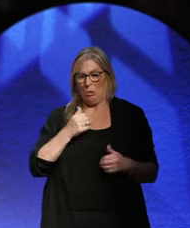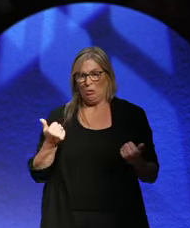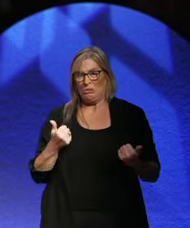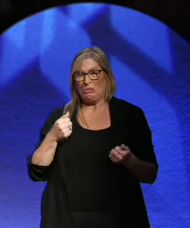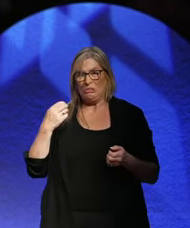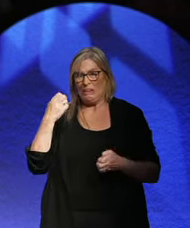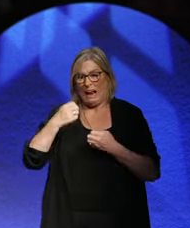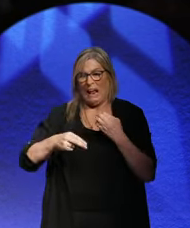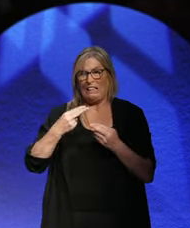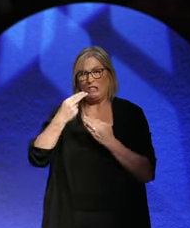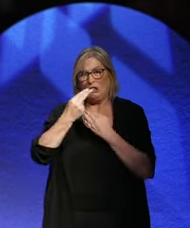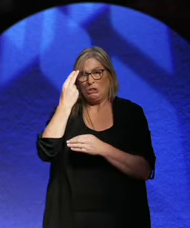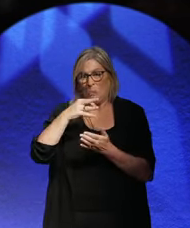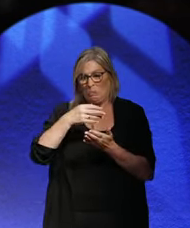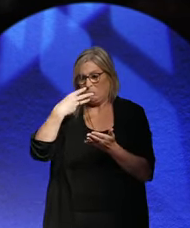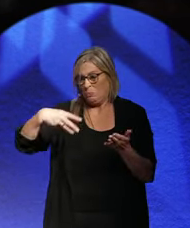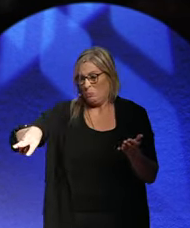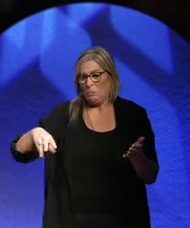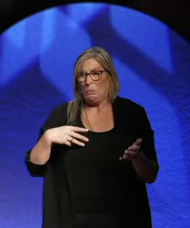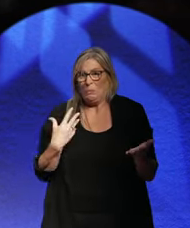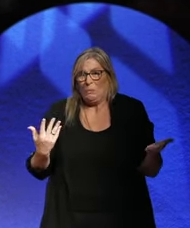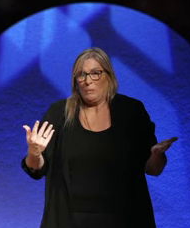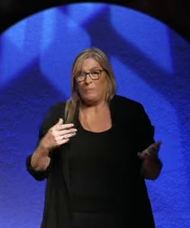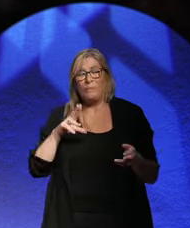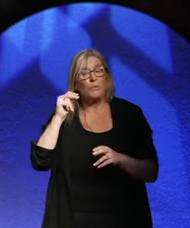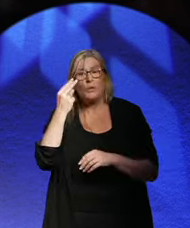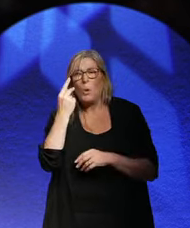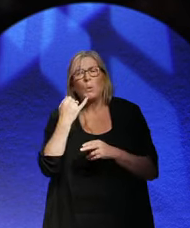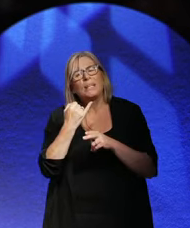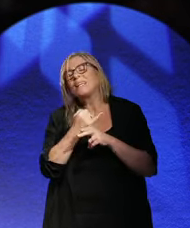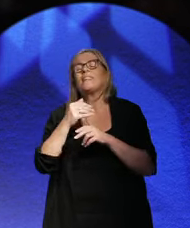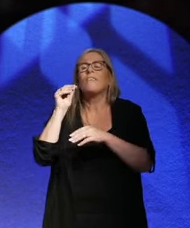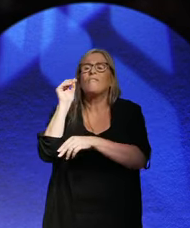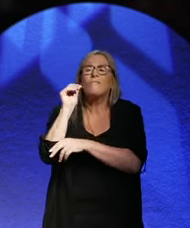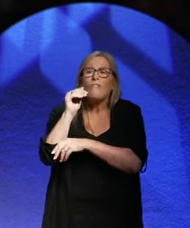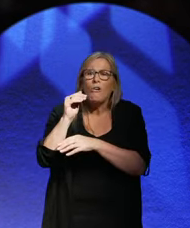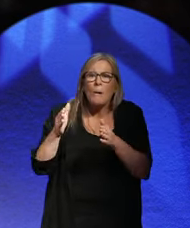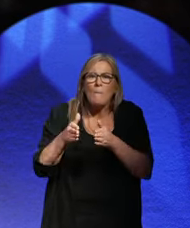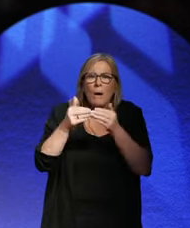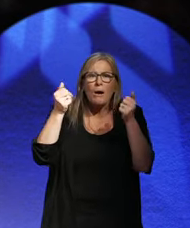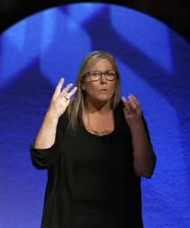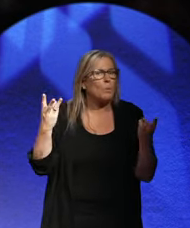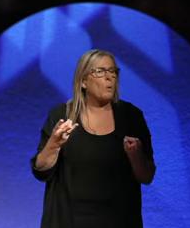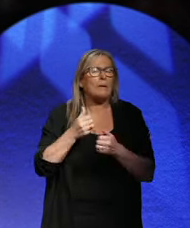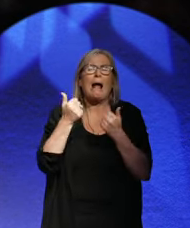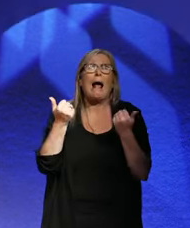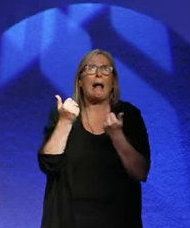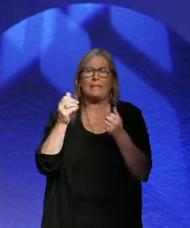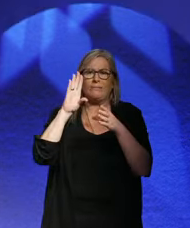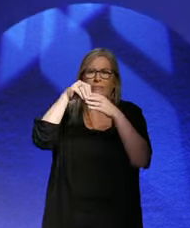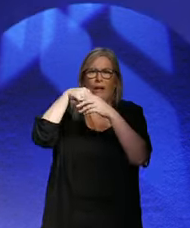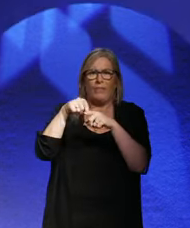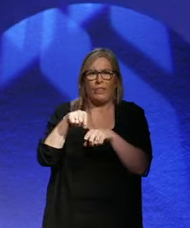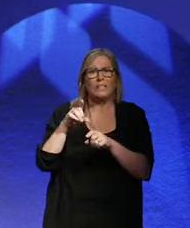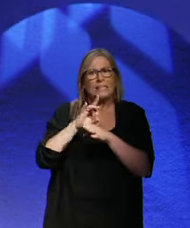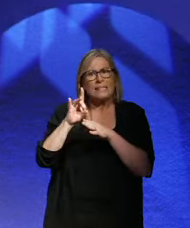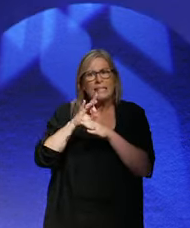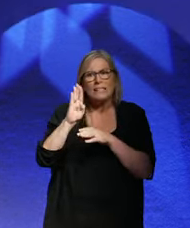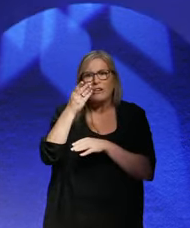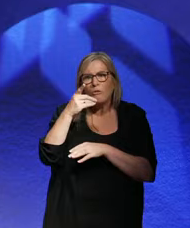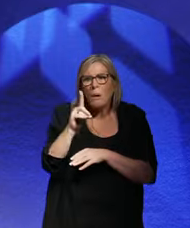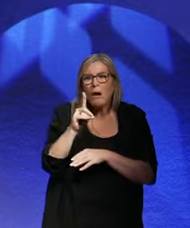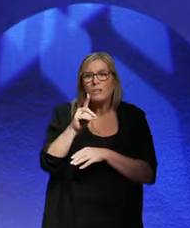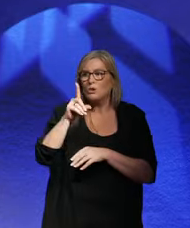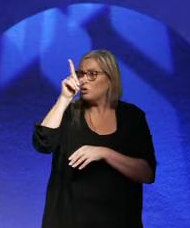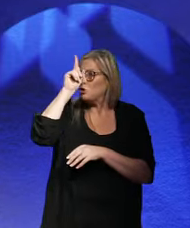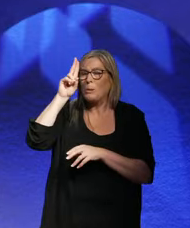end up worthless. Nobody in the foreign markets wanted anything to do with these bonds. So Germany could not raise